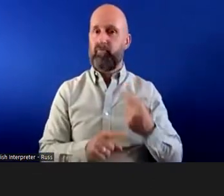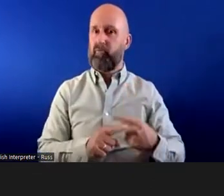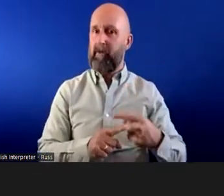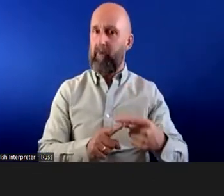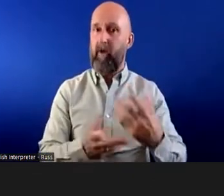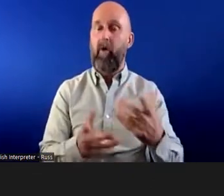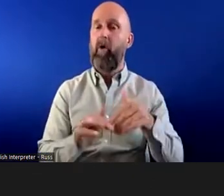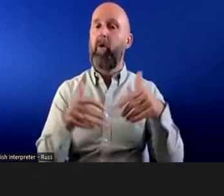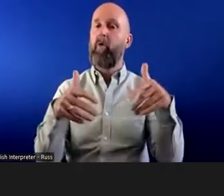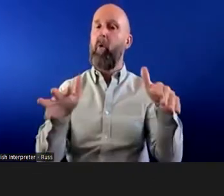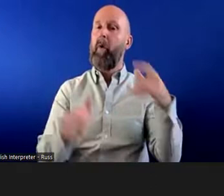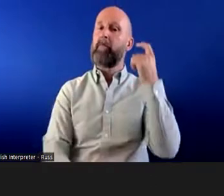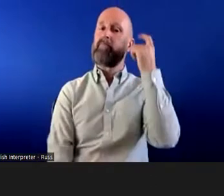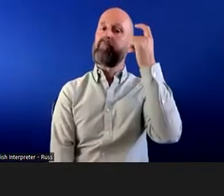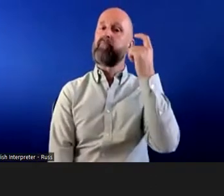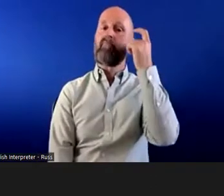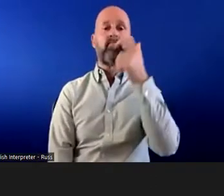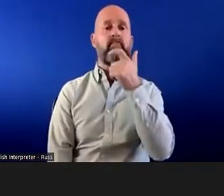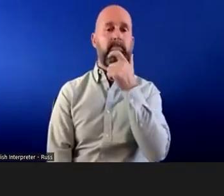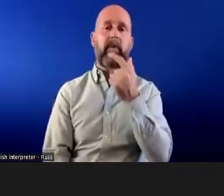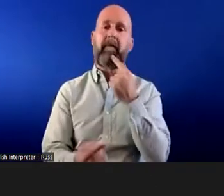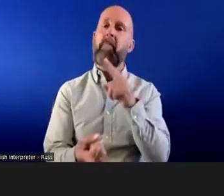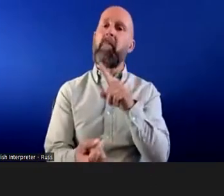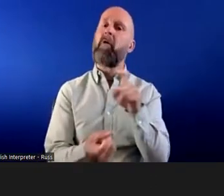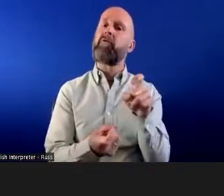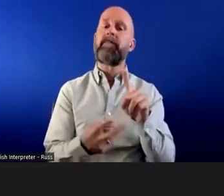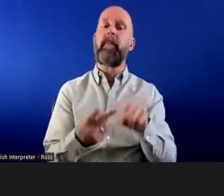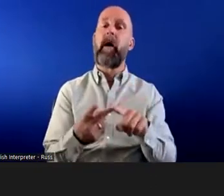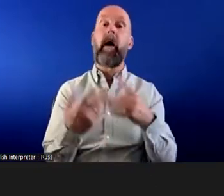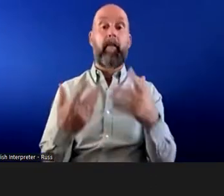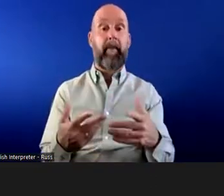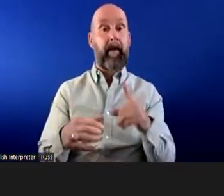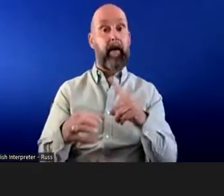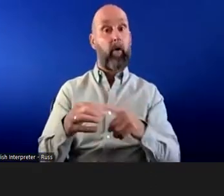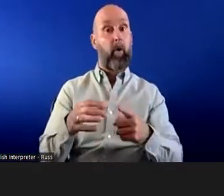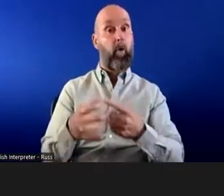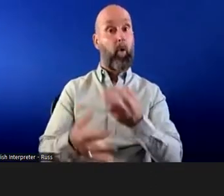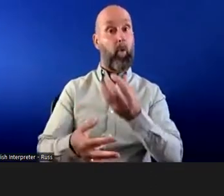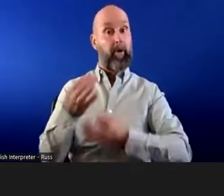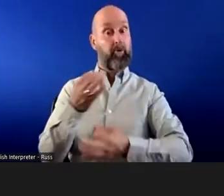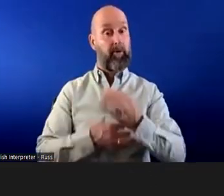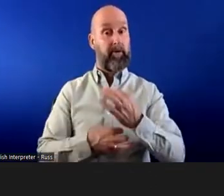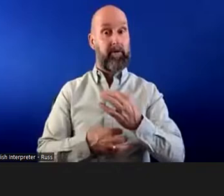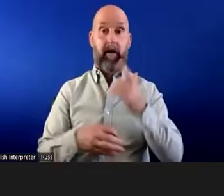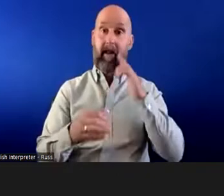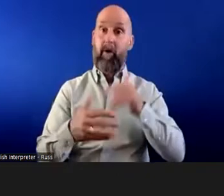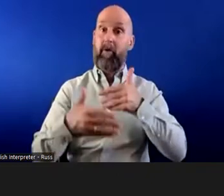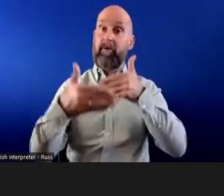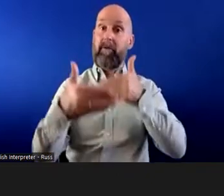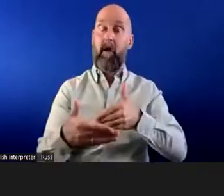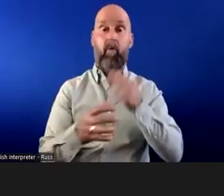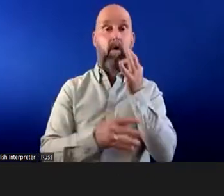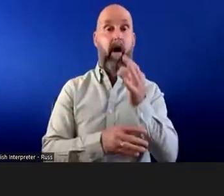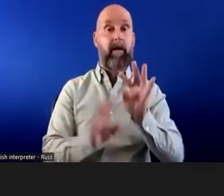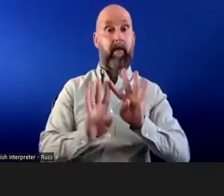and give them some more information So I'm going to open up the session to the panel now